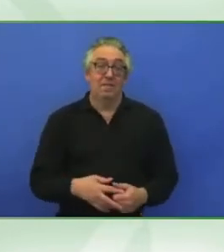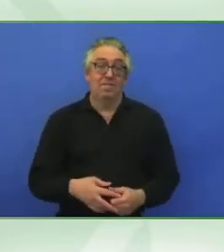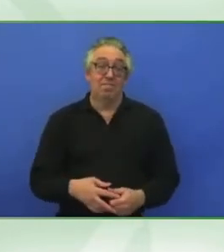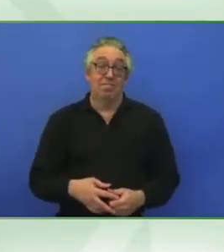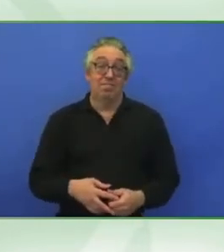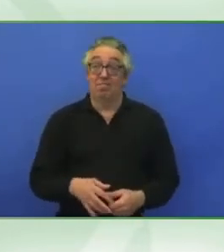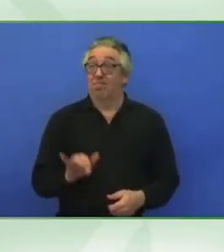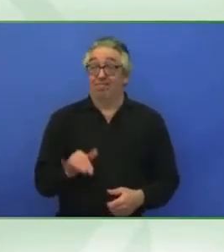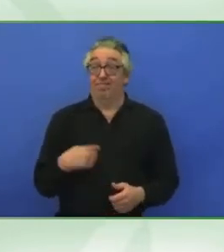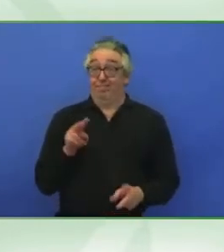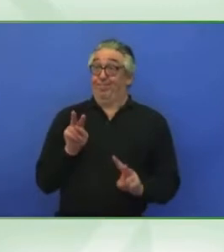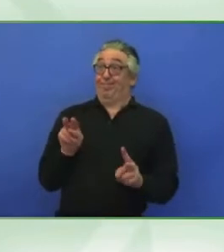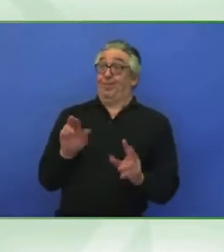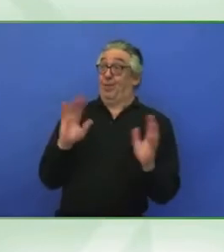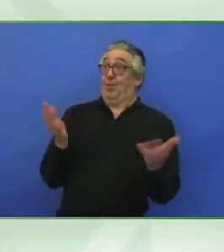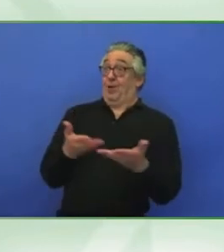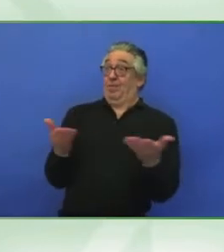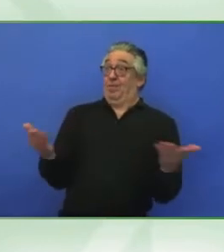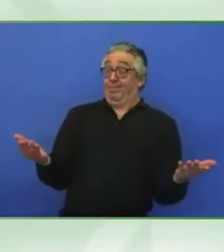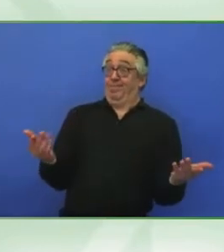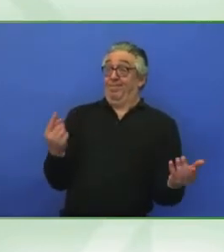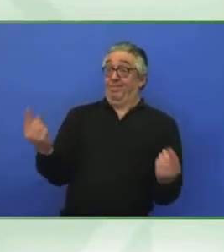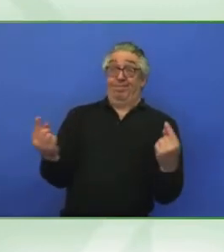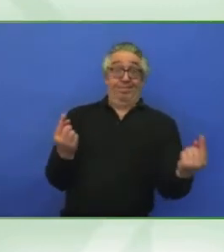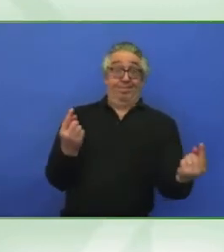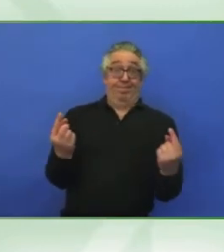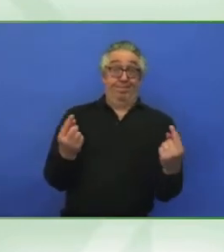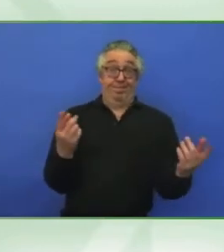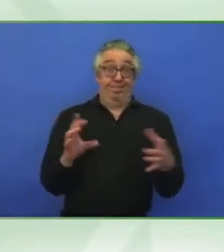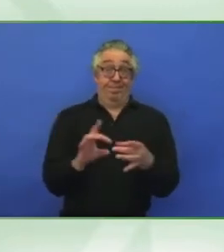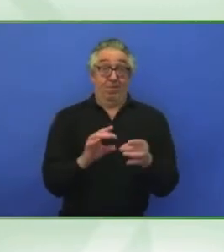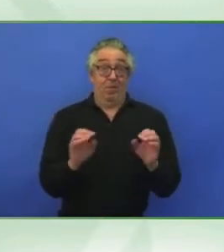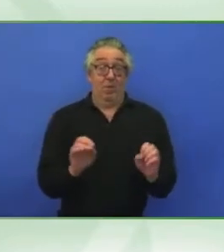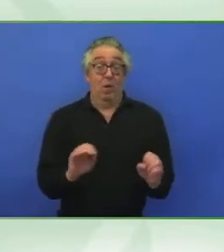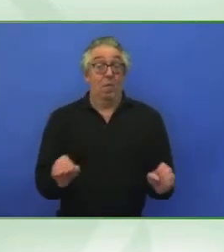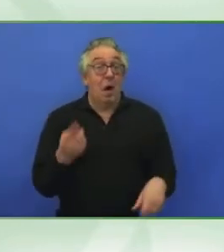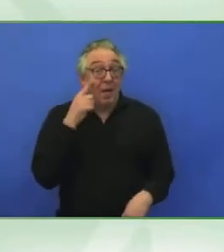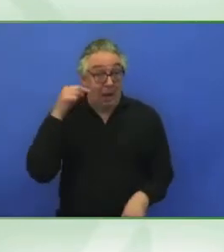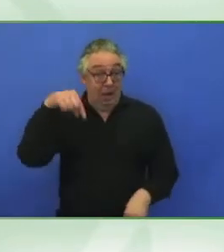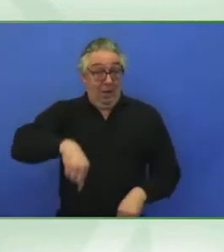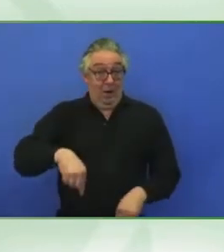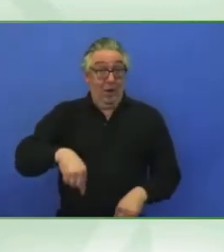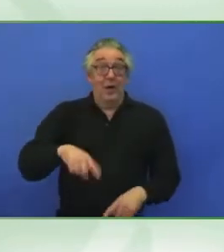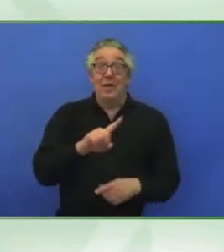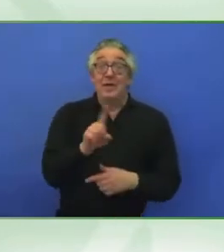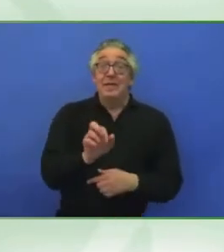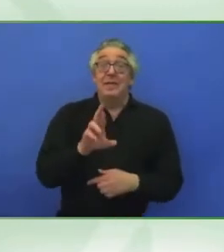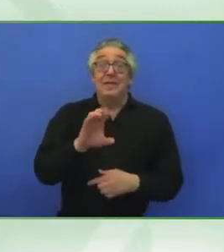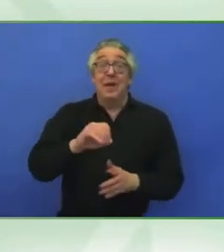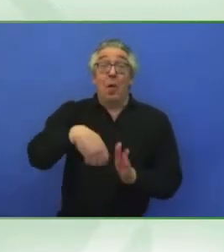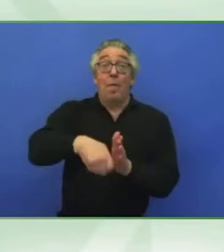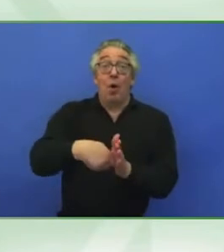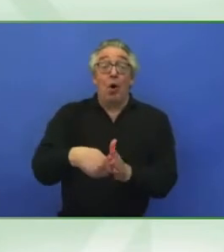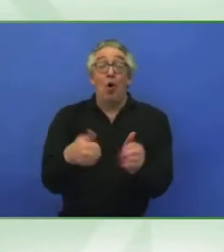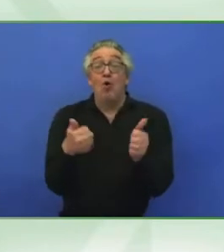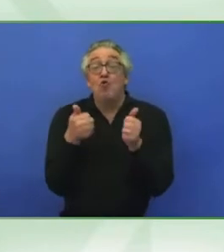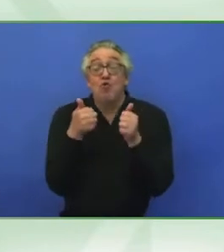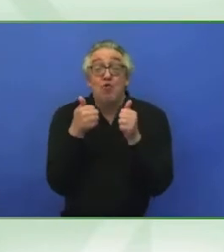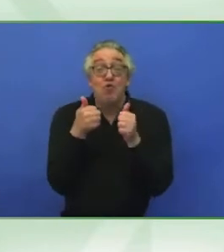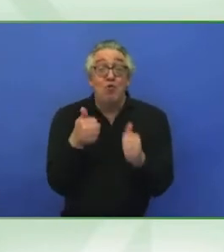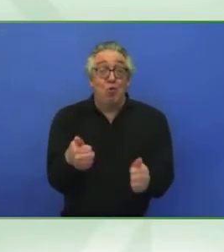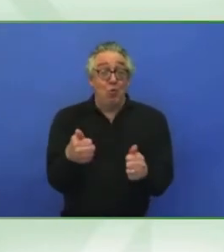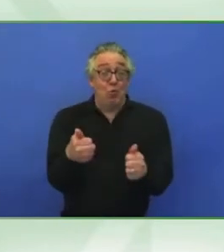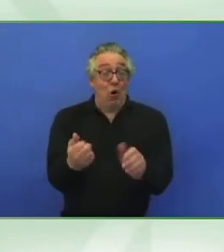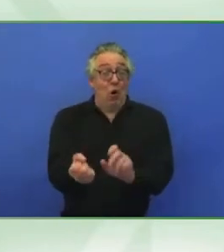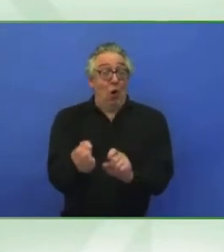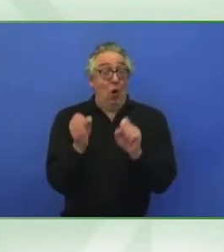platform, Zero Project, gives us a great opportunity to come together and work not only